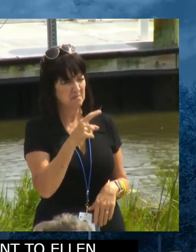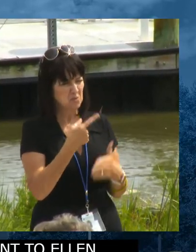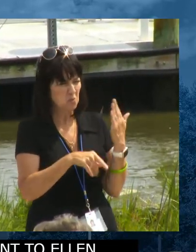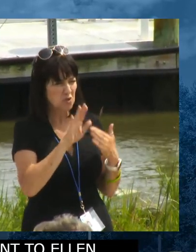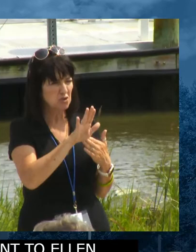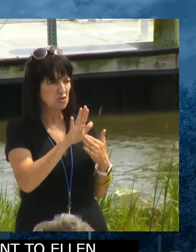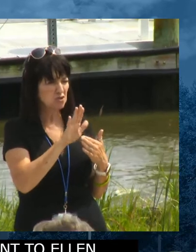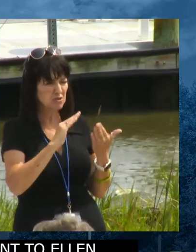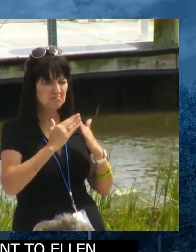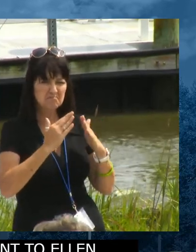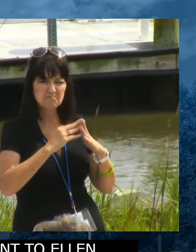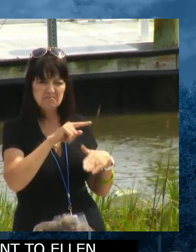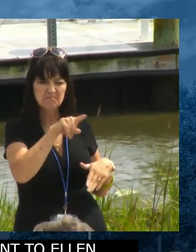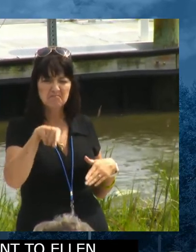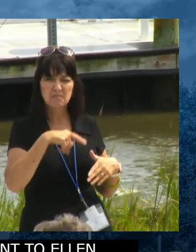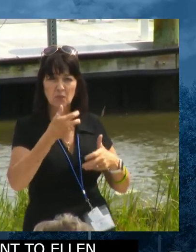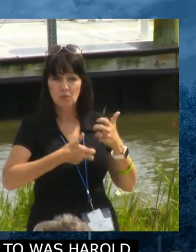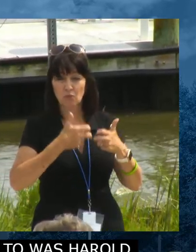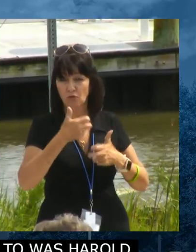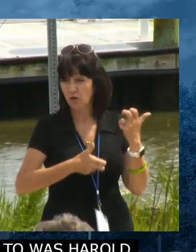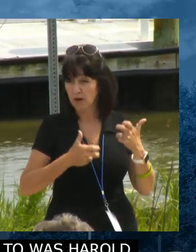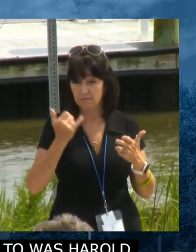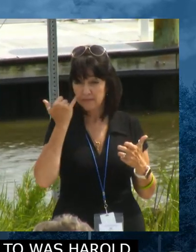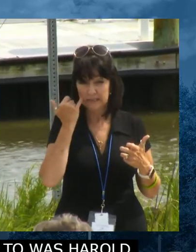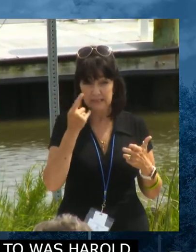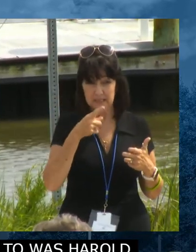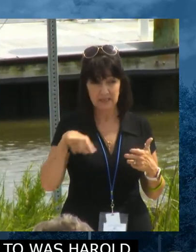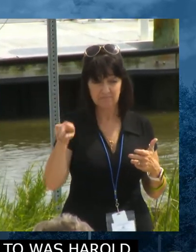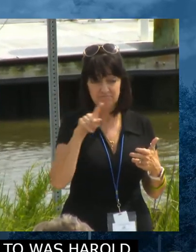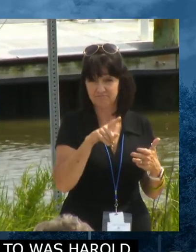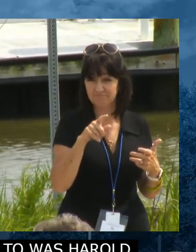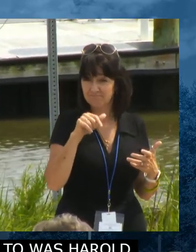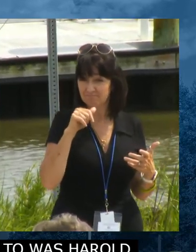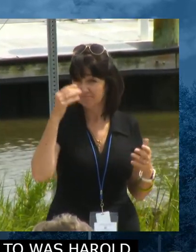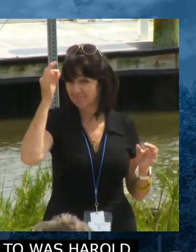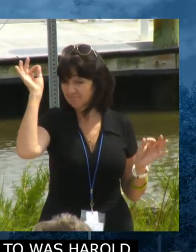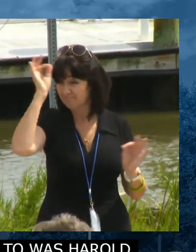none of you are familiar with Ellendale except driving through it on your way down here sometimes.